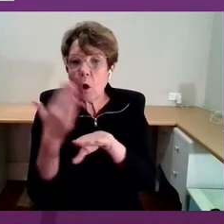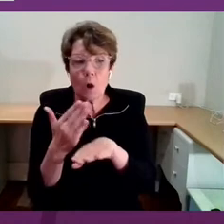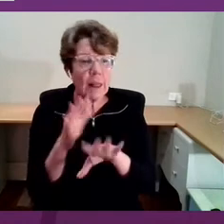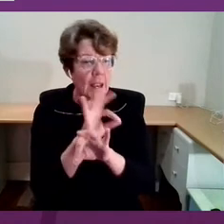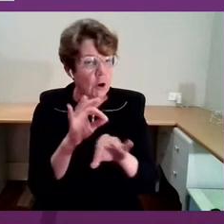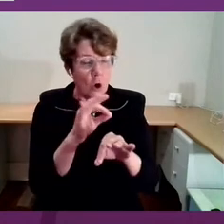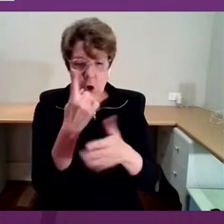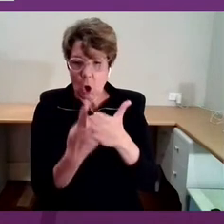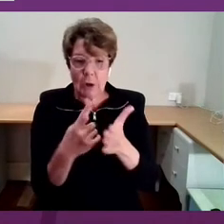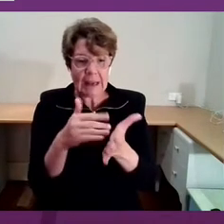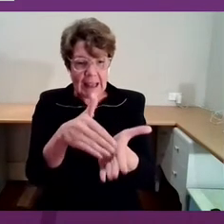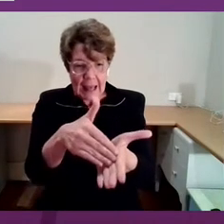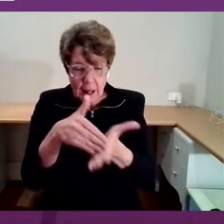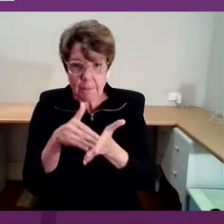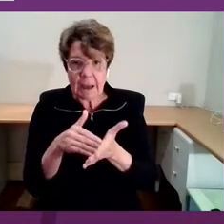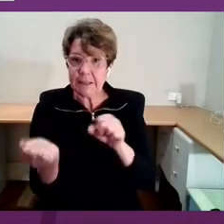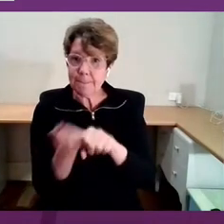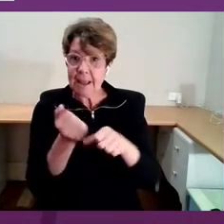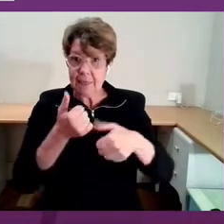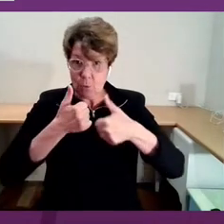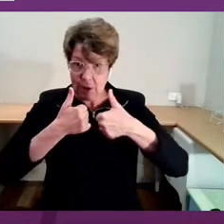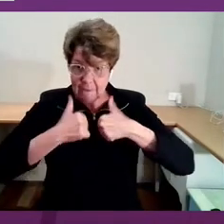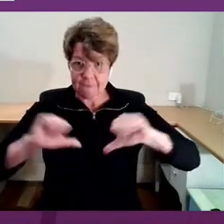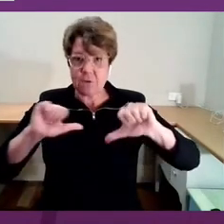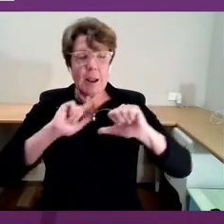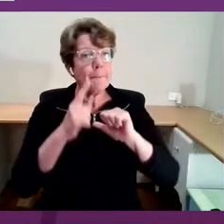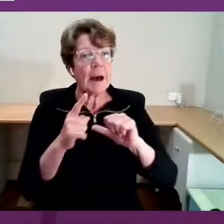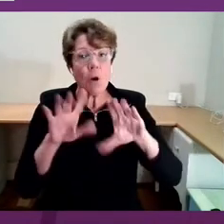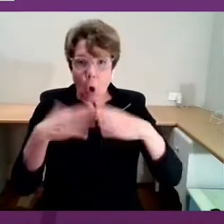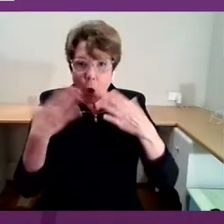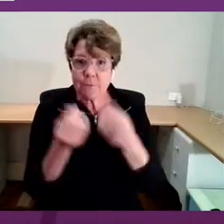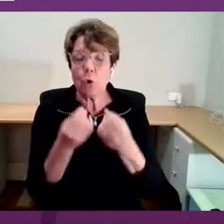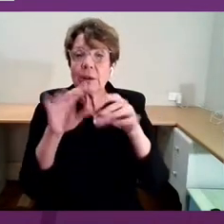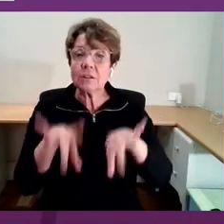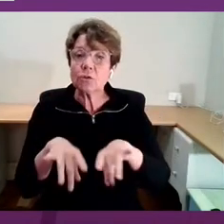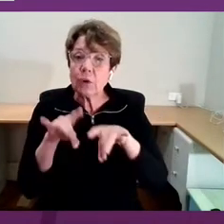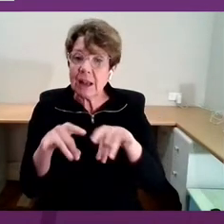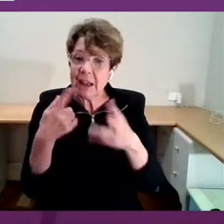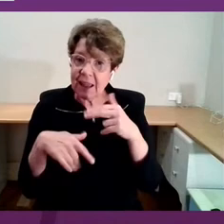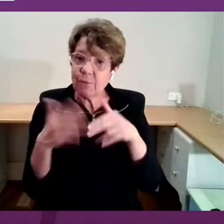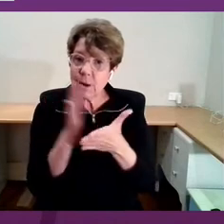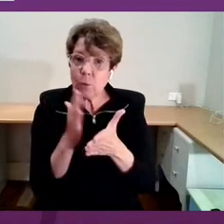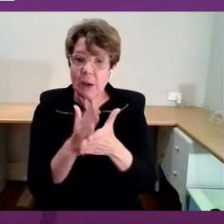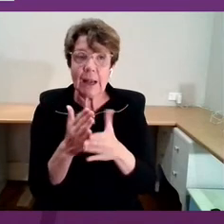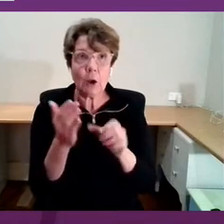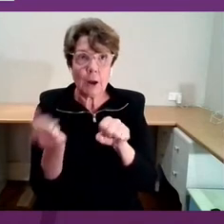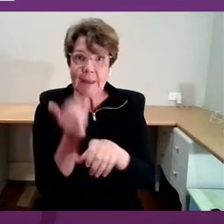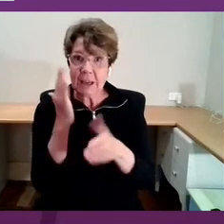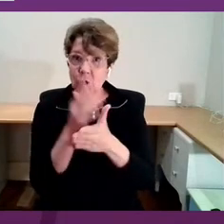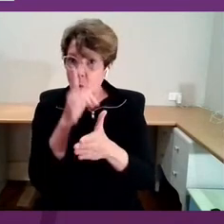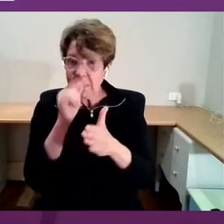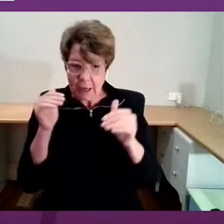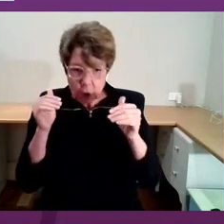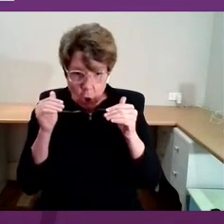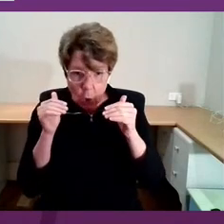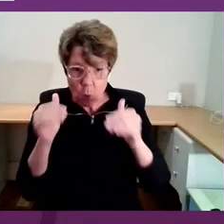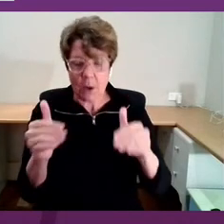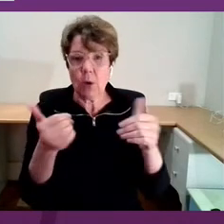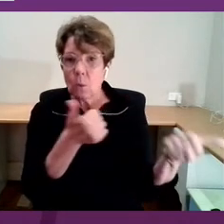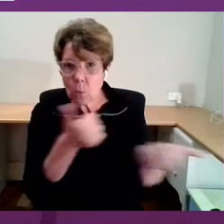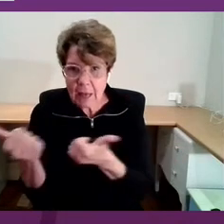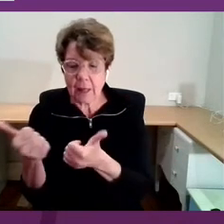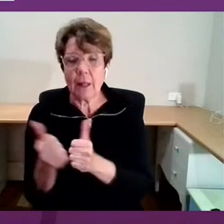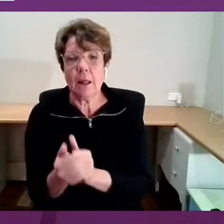recovery, but if we are truly as a nation to harness the potential of going forward, each of us must be